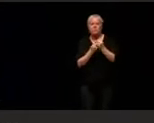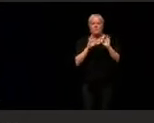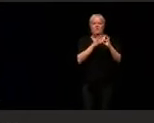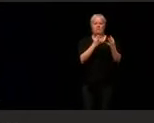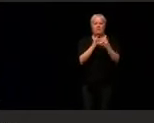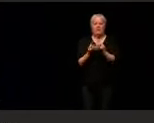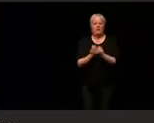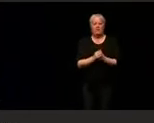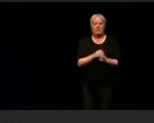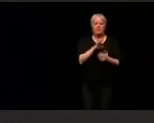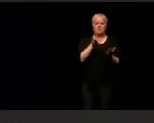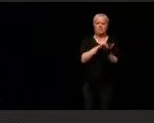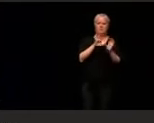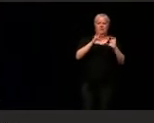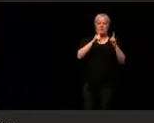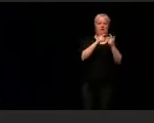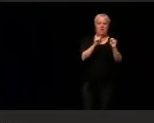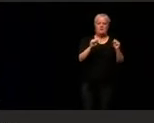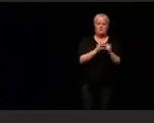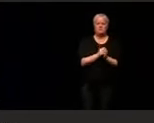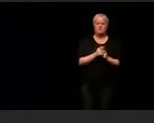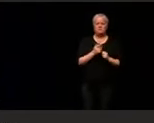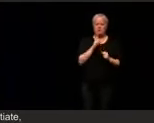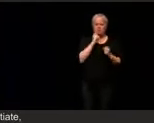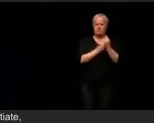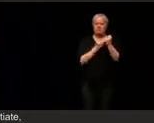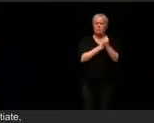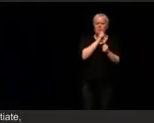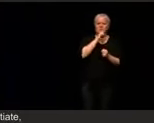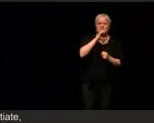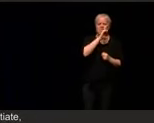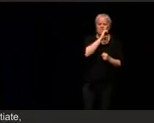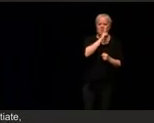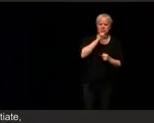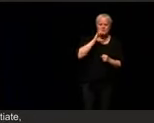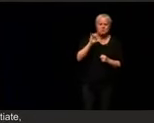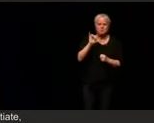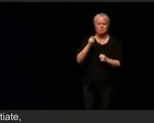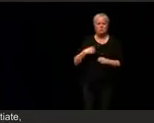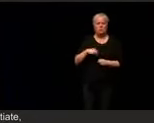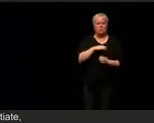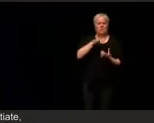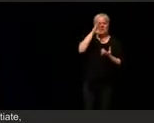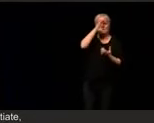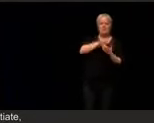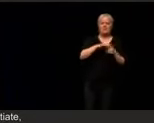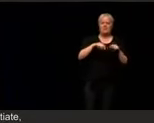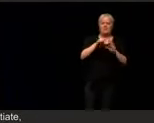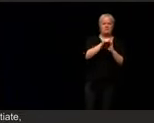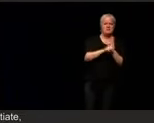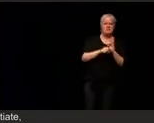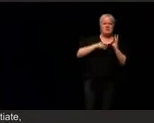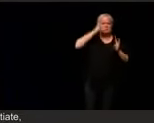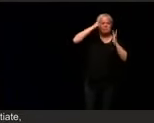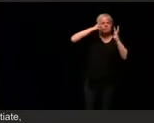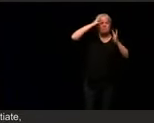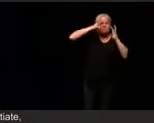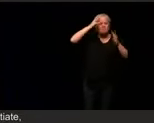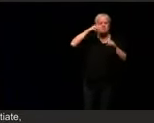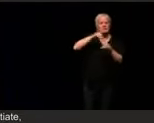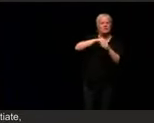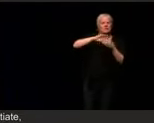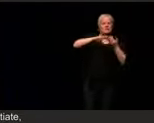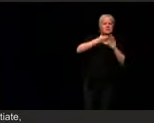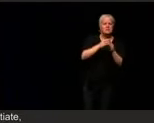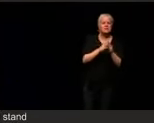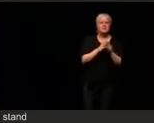class, stands up for senior citizens. We believe in a state and a country that innovates in the inner city, strengthens suburban